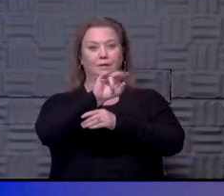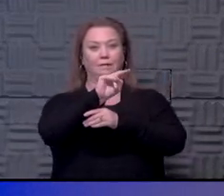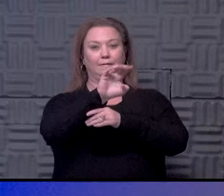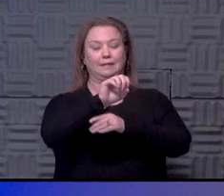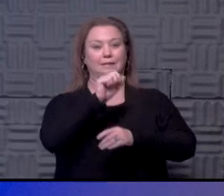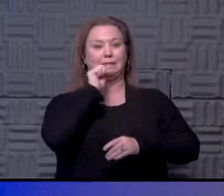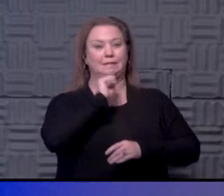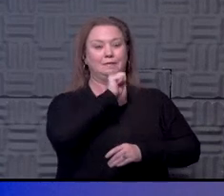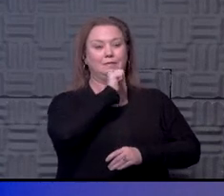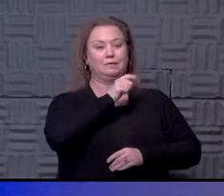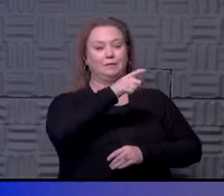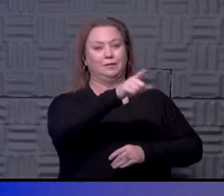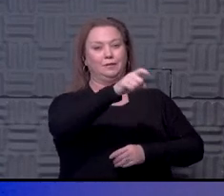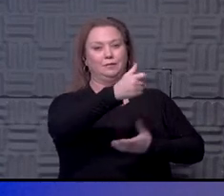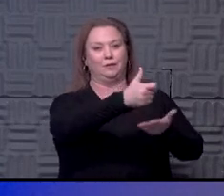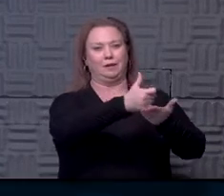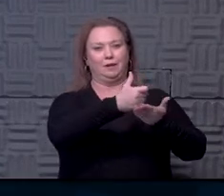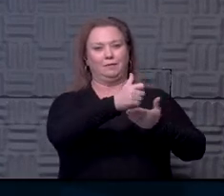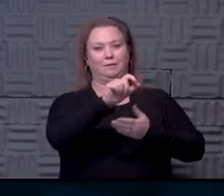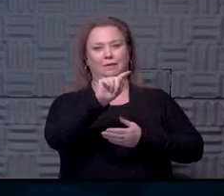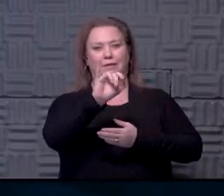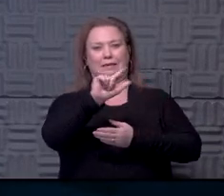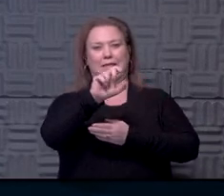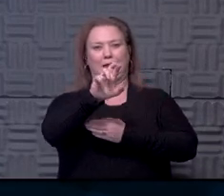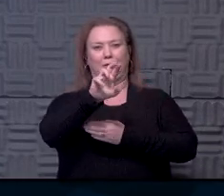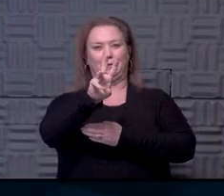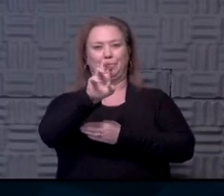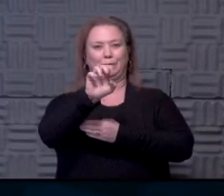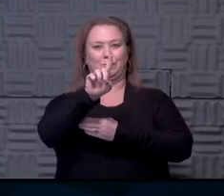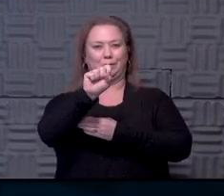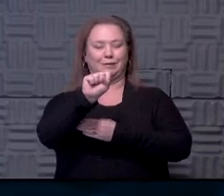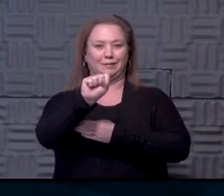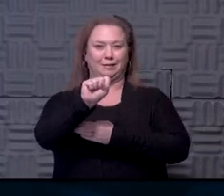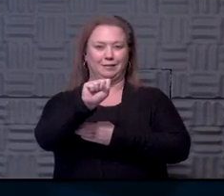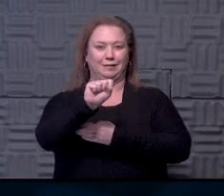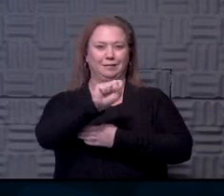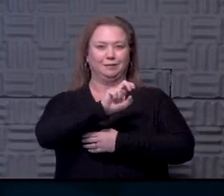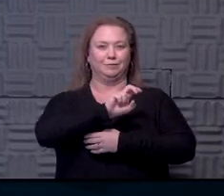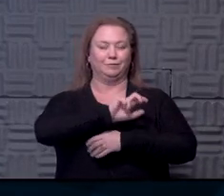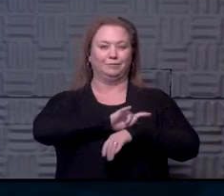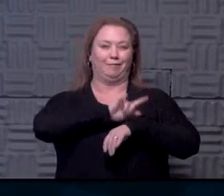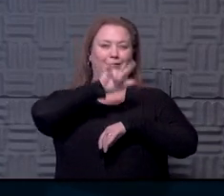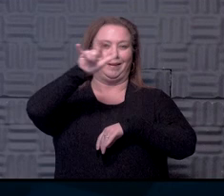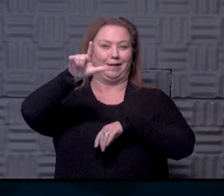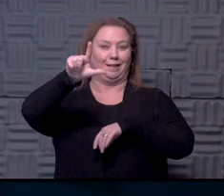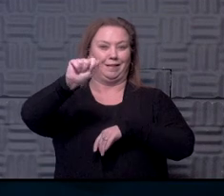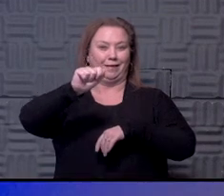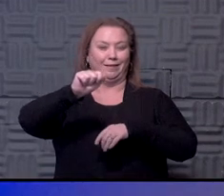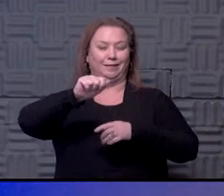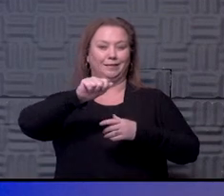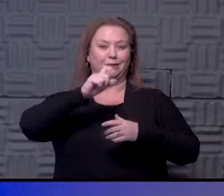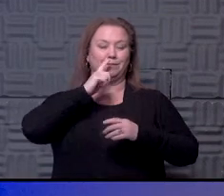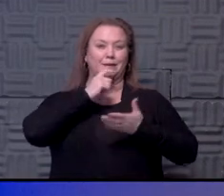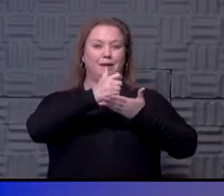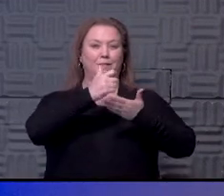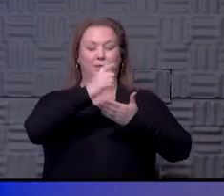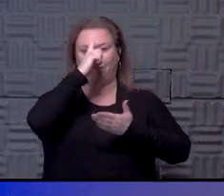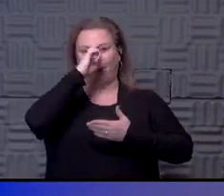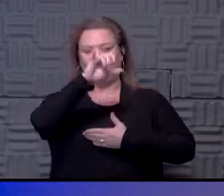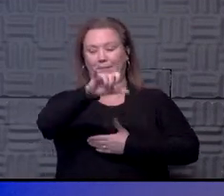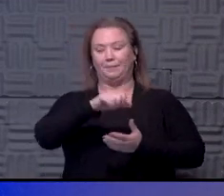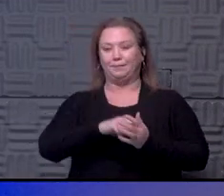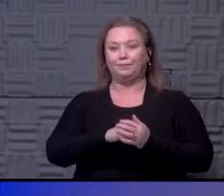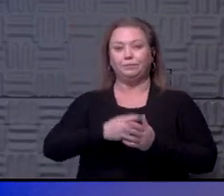Arizona. I think he should have helped Tiger. It's a quick trip to L.A., so it would have been very helpful for that.